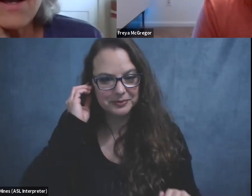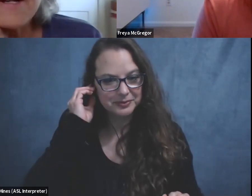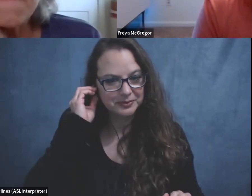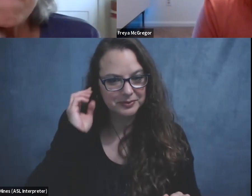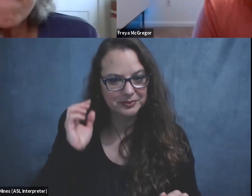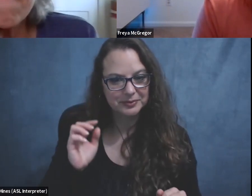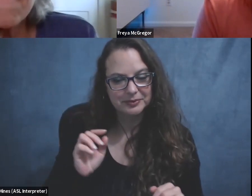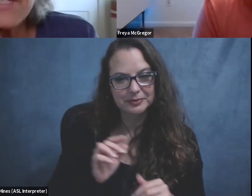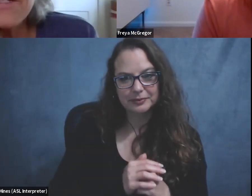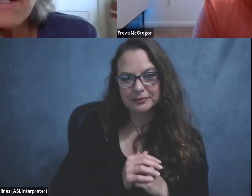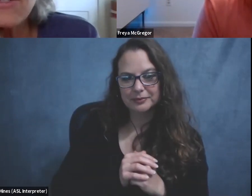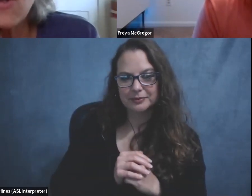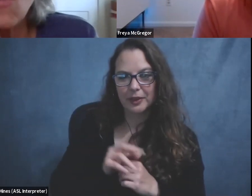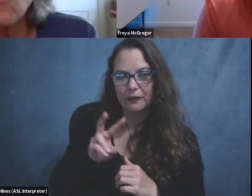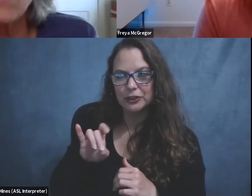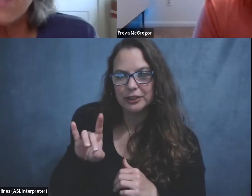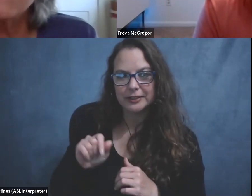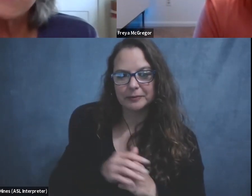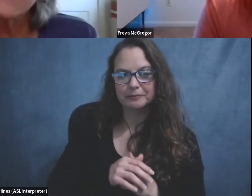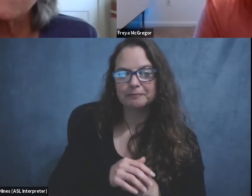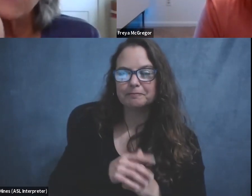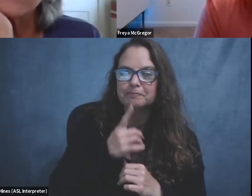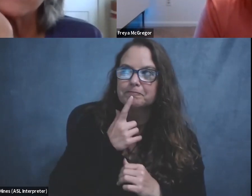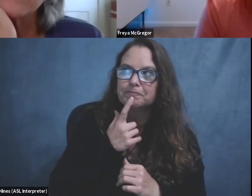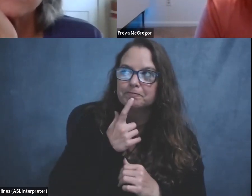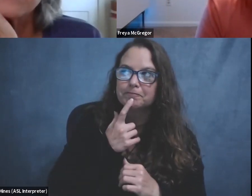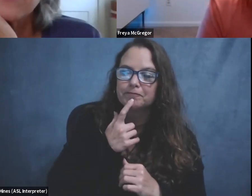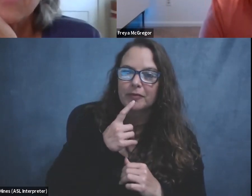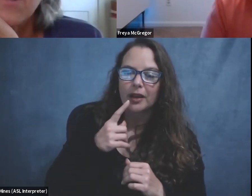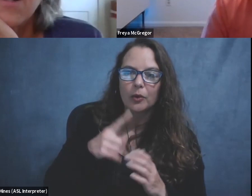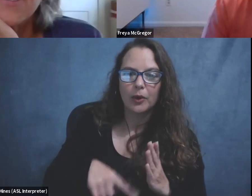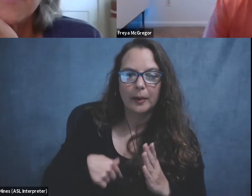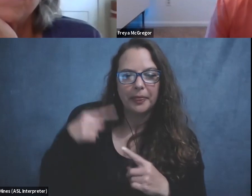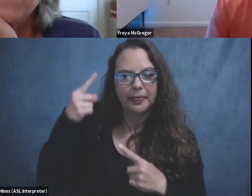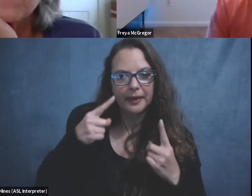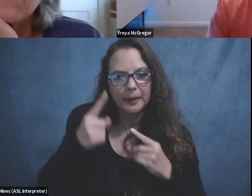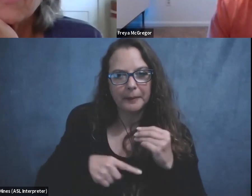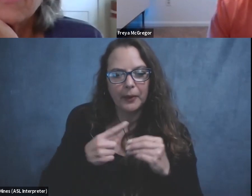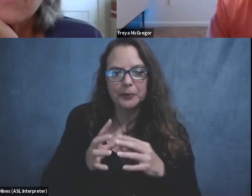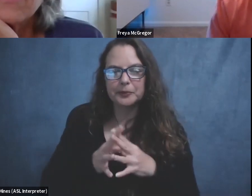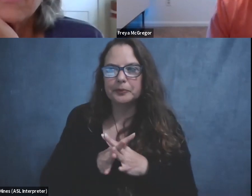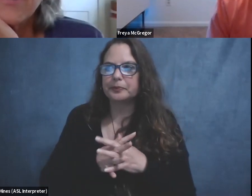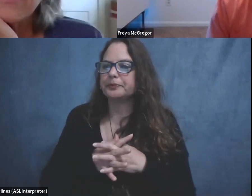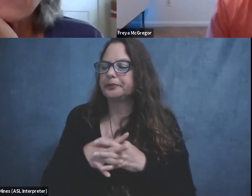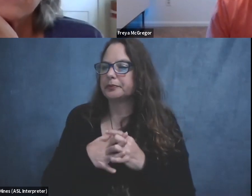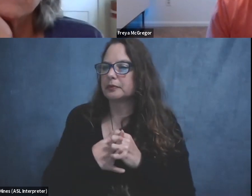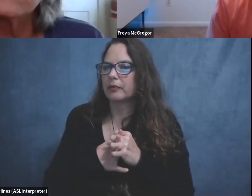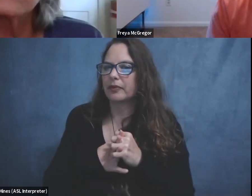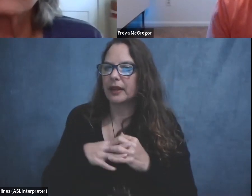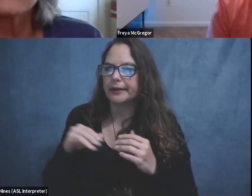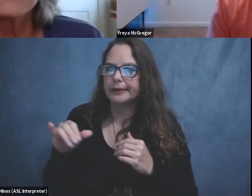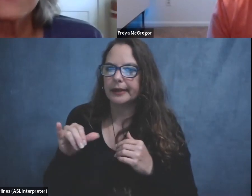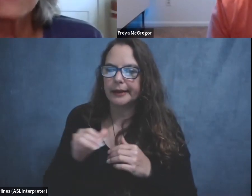Um, so what I'm thinking about is, um, like,